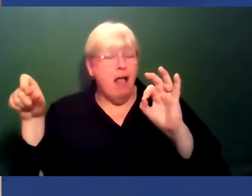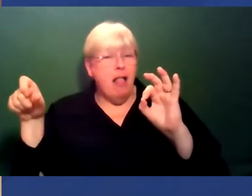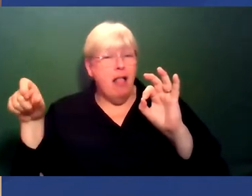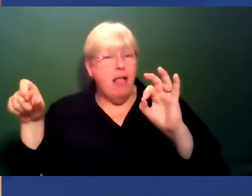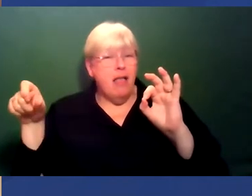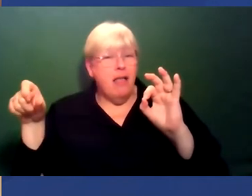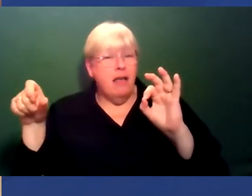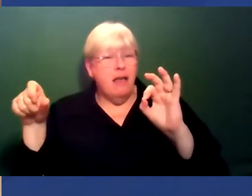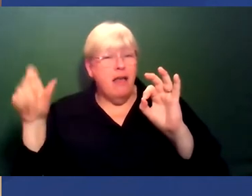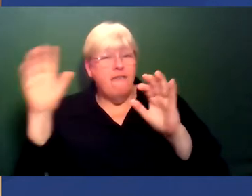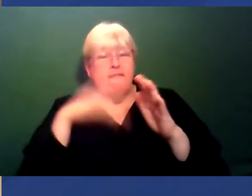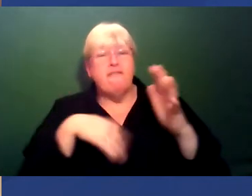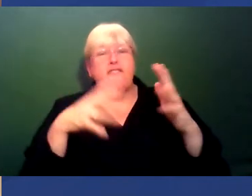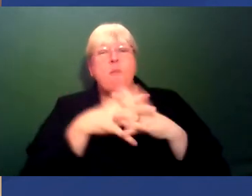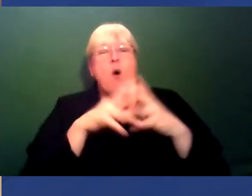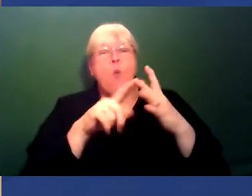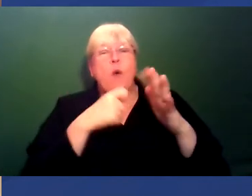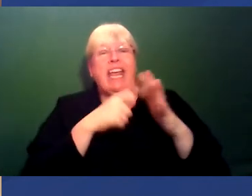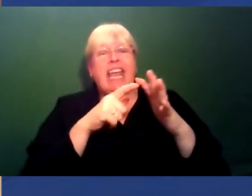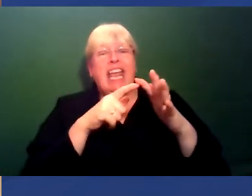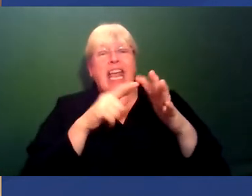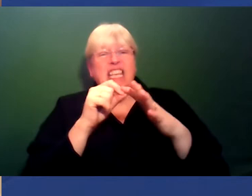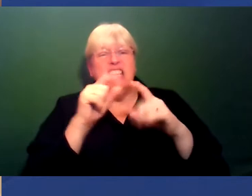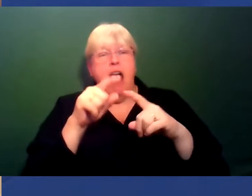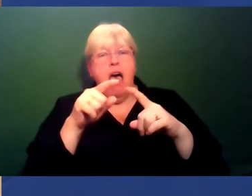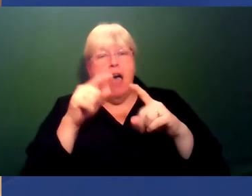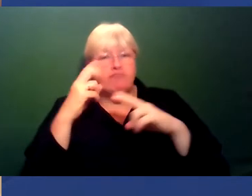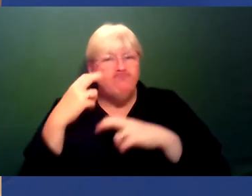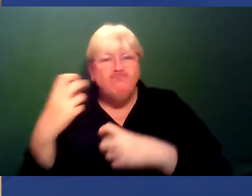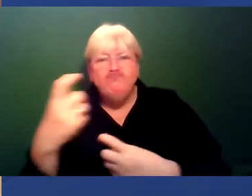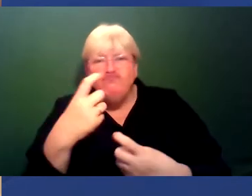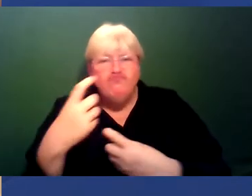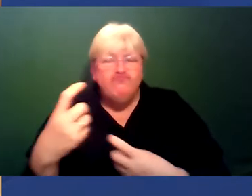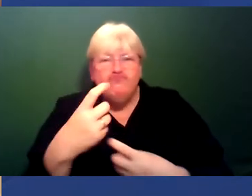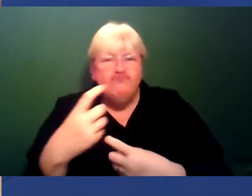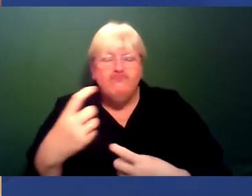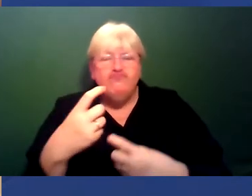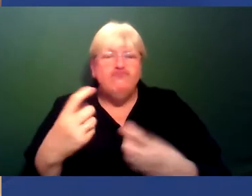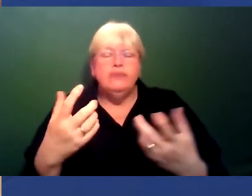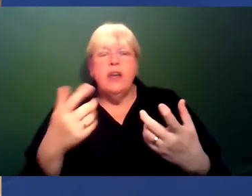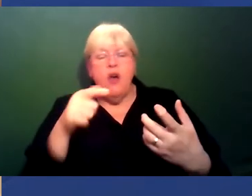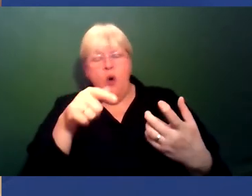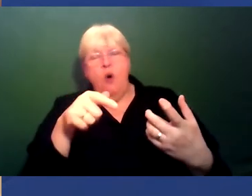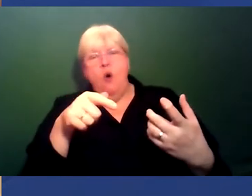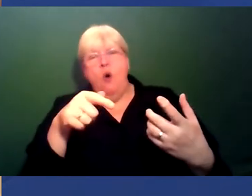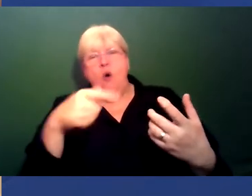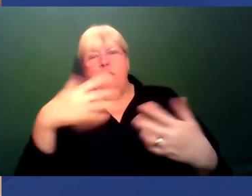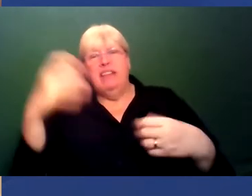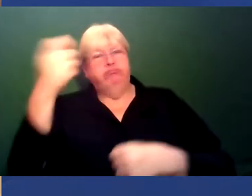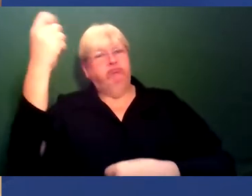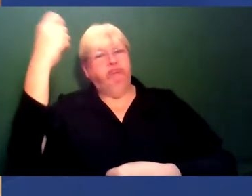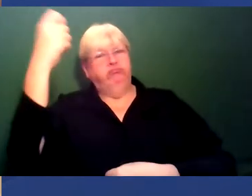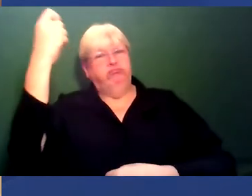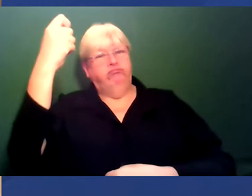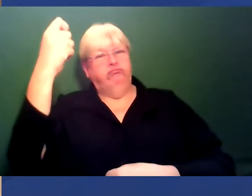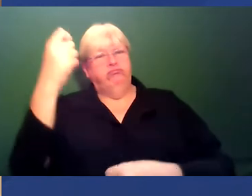from Wikipedia or the only Black people we call up to come and do some like podcast or something are the ones who are doing like,